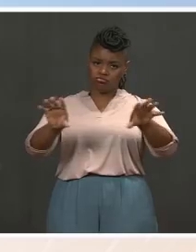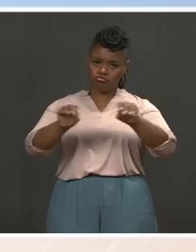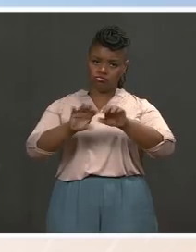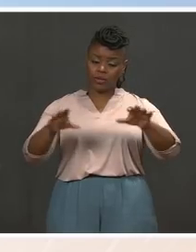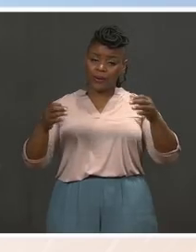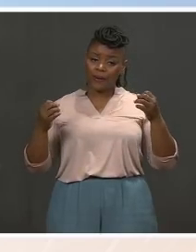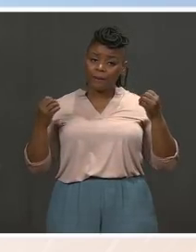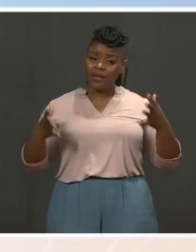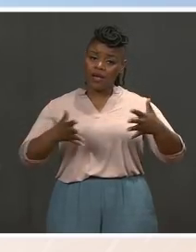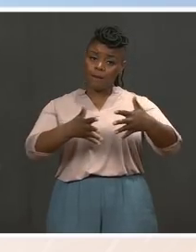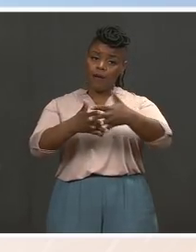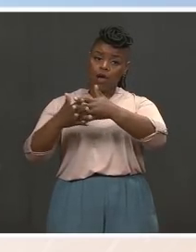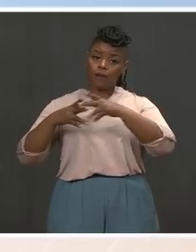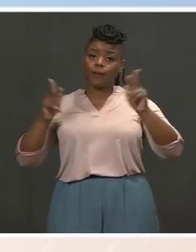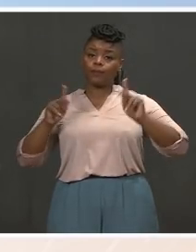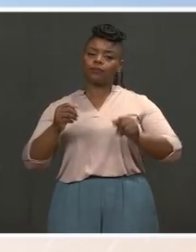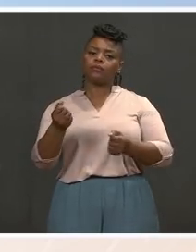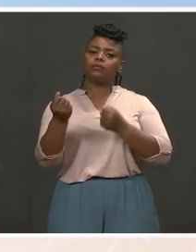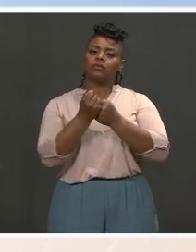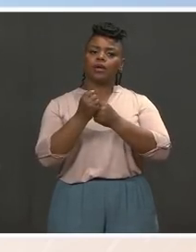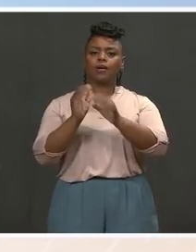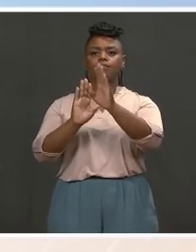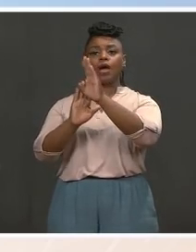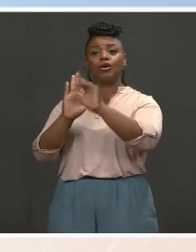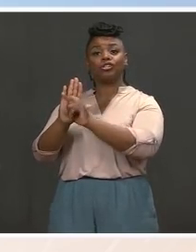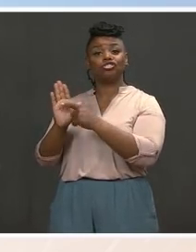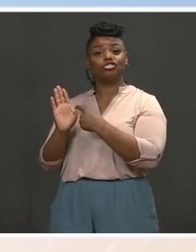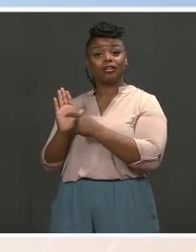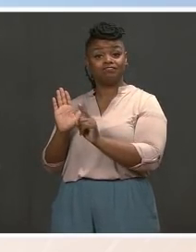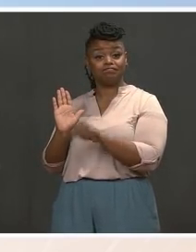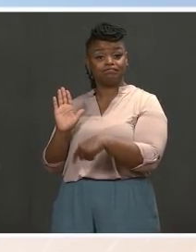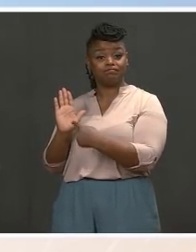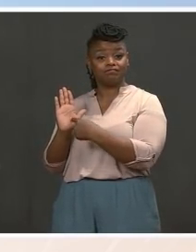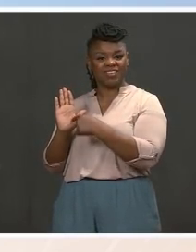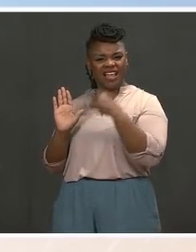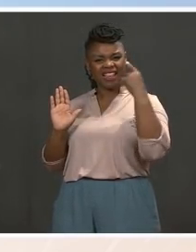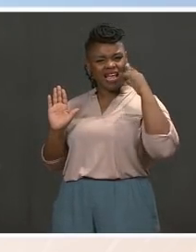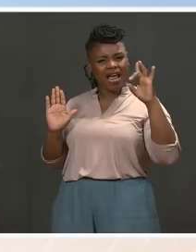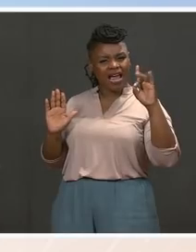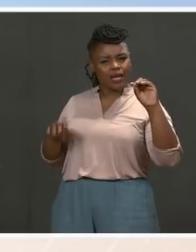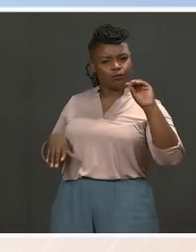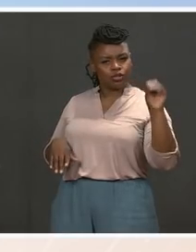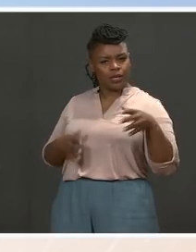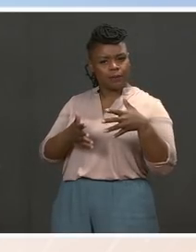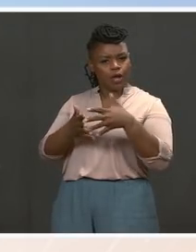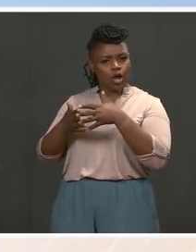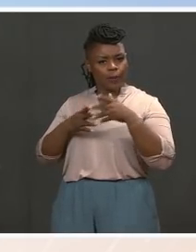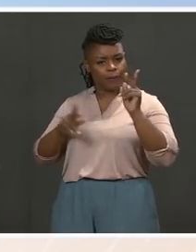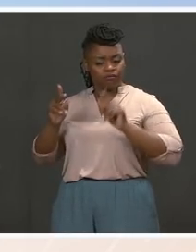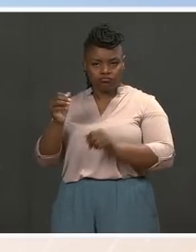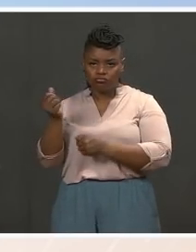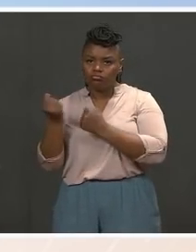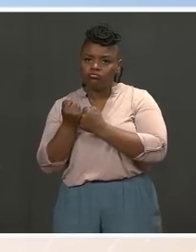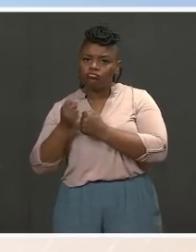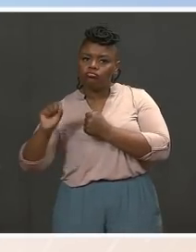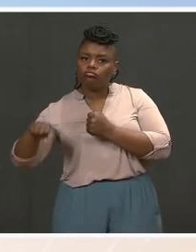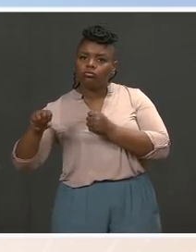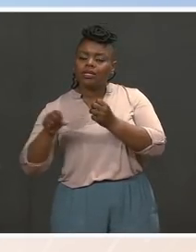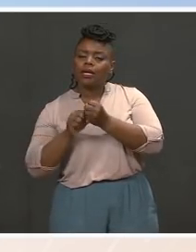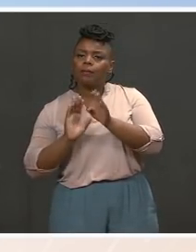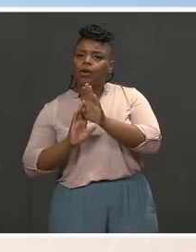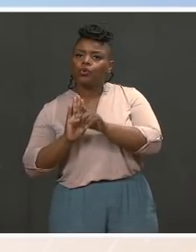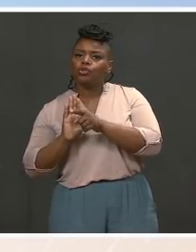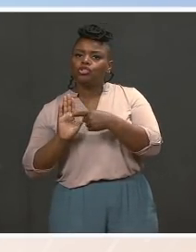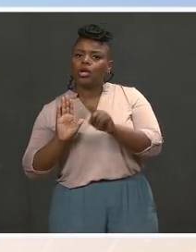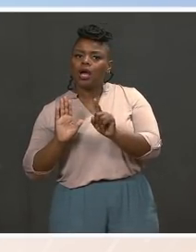background checks. I think it's about 80 percent of the American public support background checks, including a good percentage of gun owners support